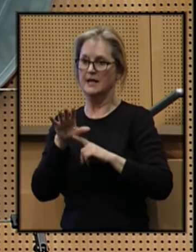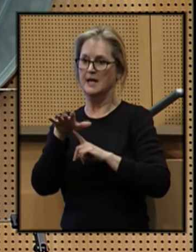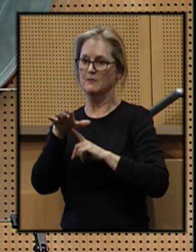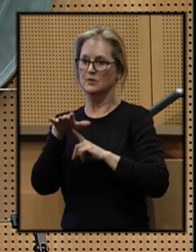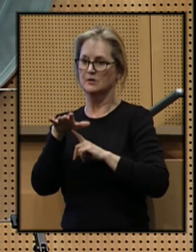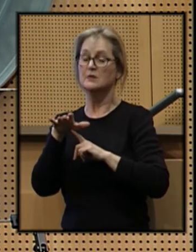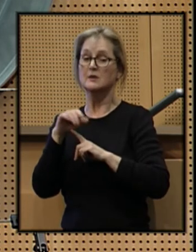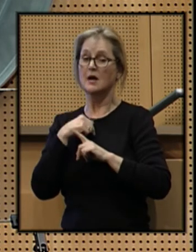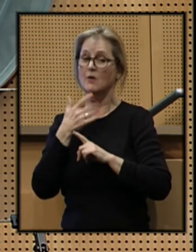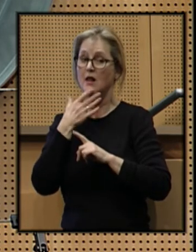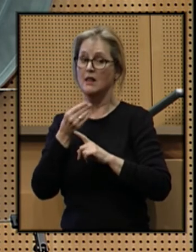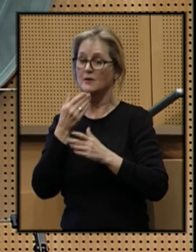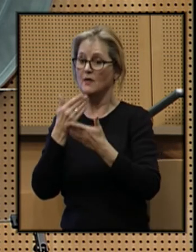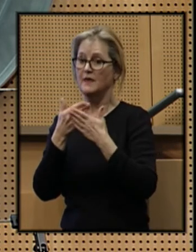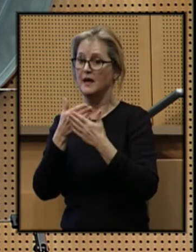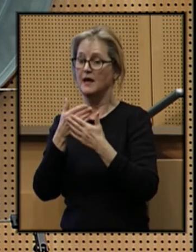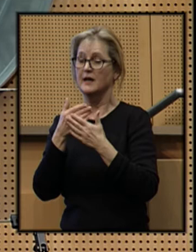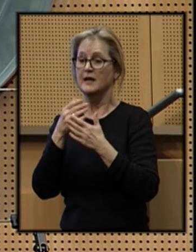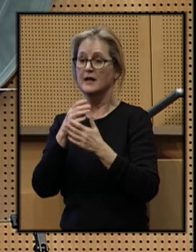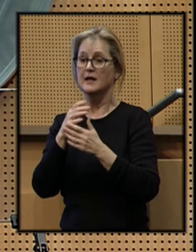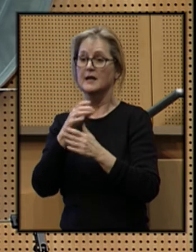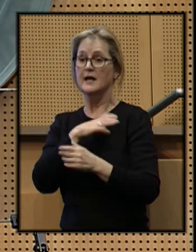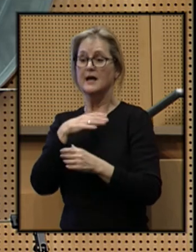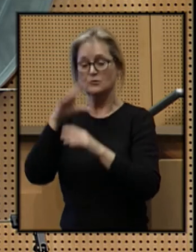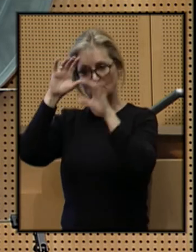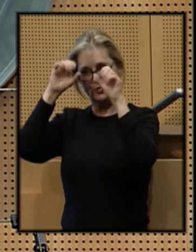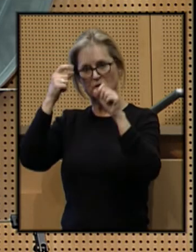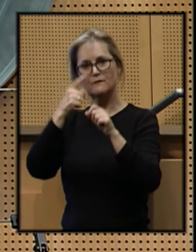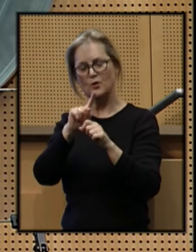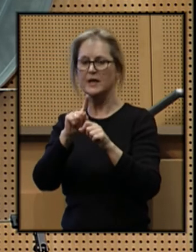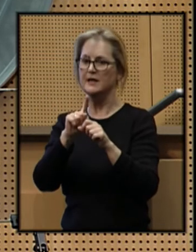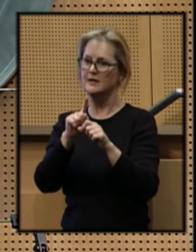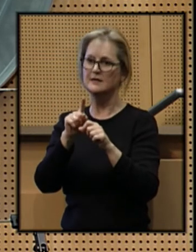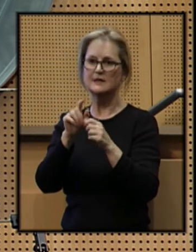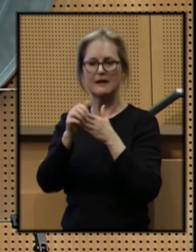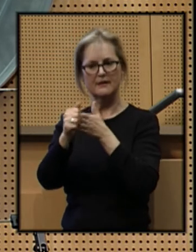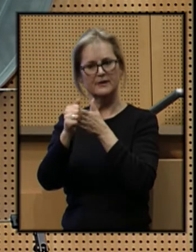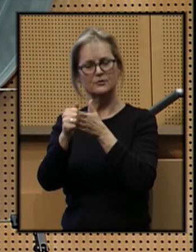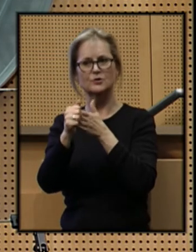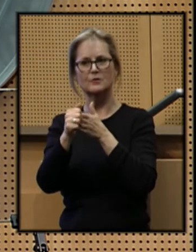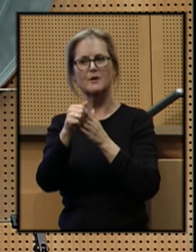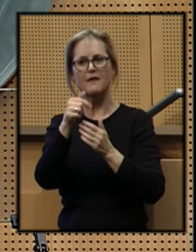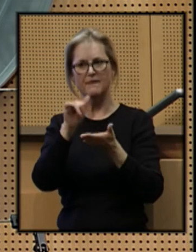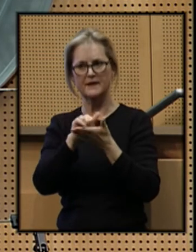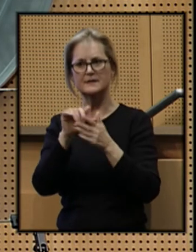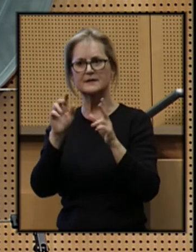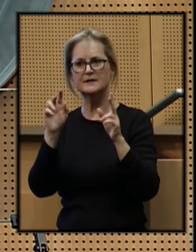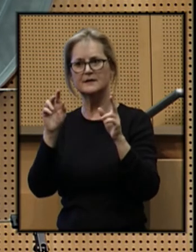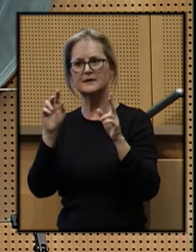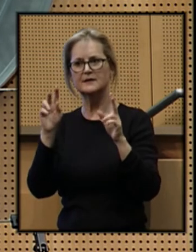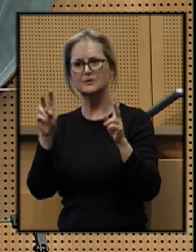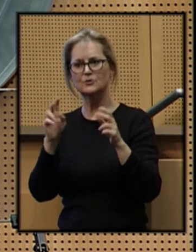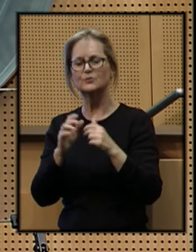And I would like to thank Council President Harrell for his pioneering leadership on this issue.